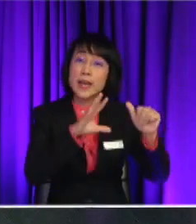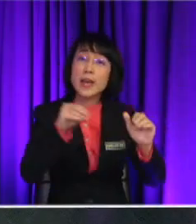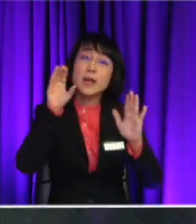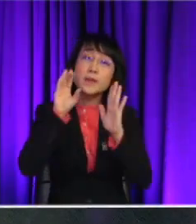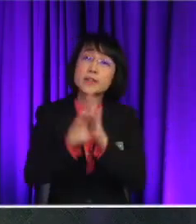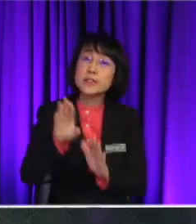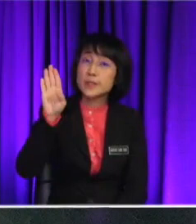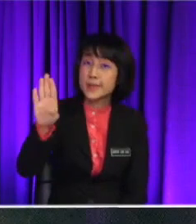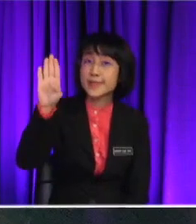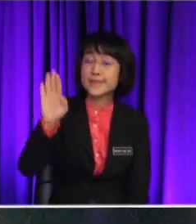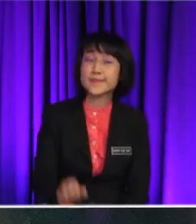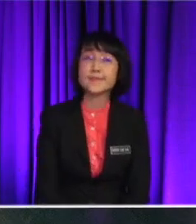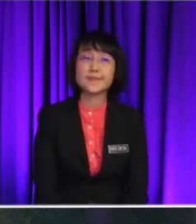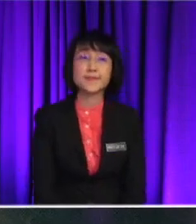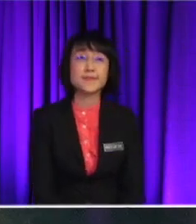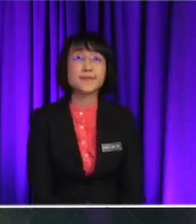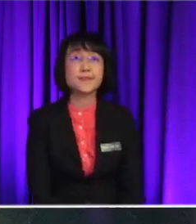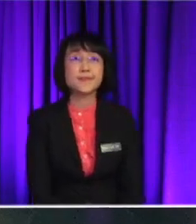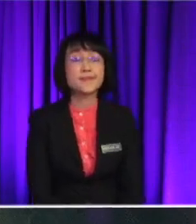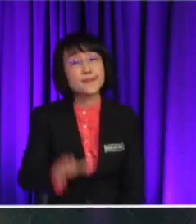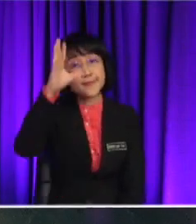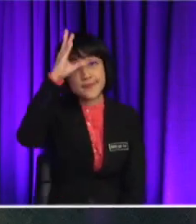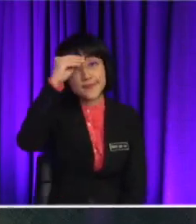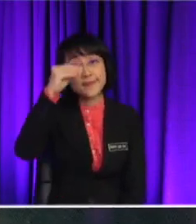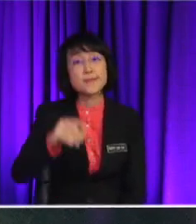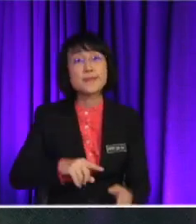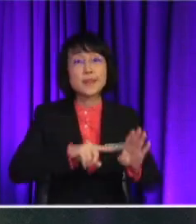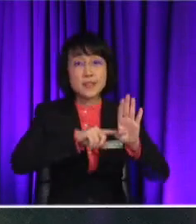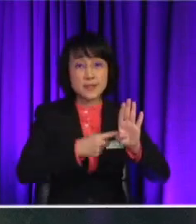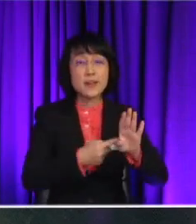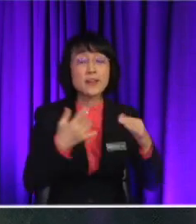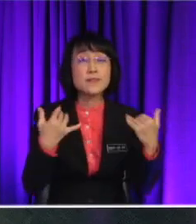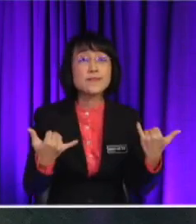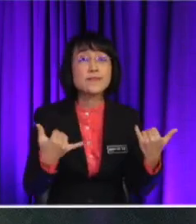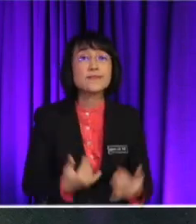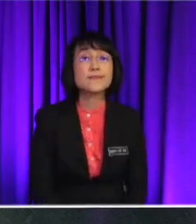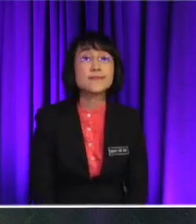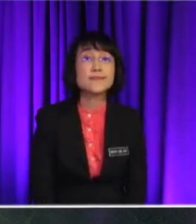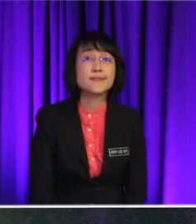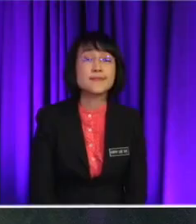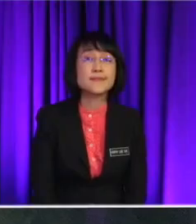Alright Yeah, so maybe we'll let the boys to start first Okay? Boys, you may start now